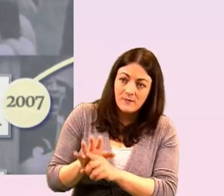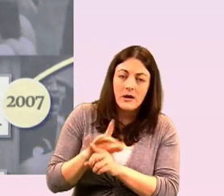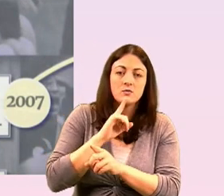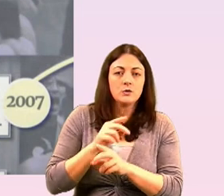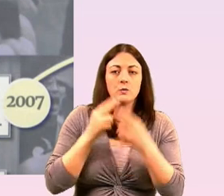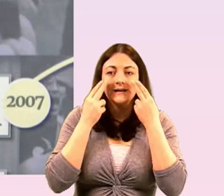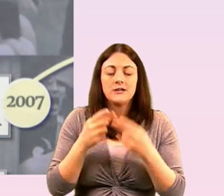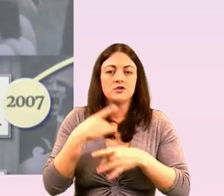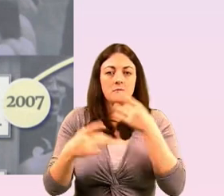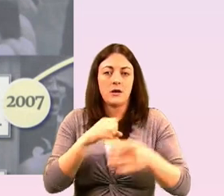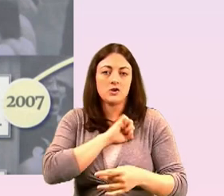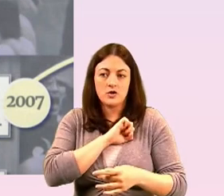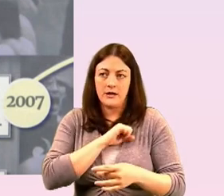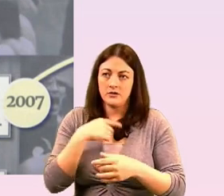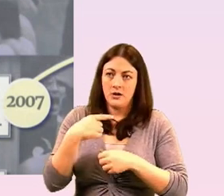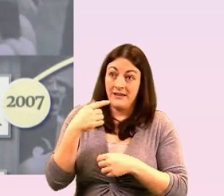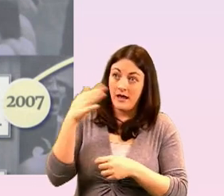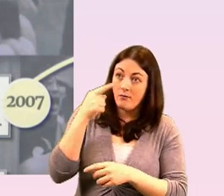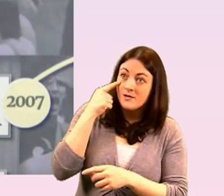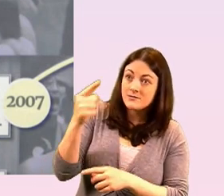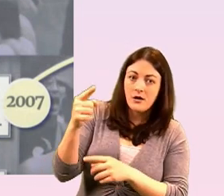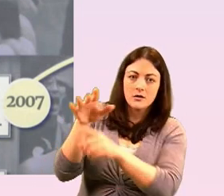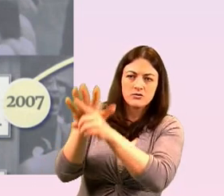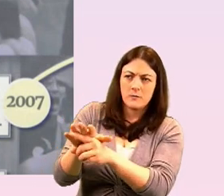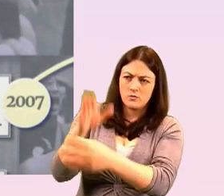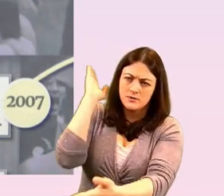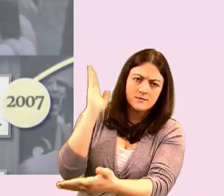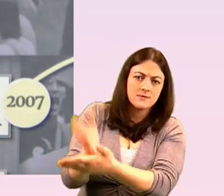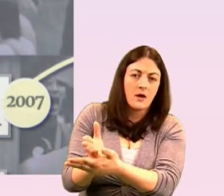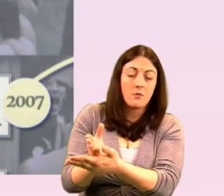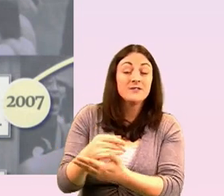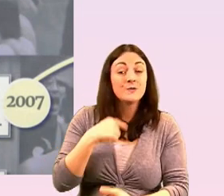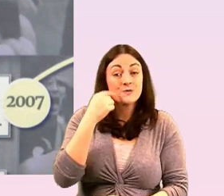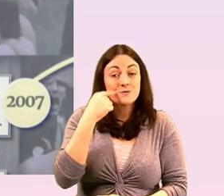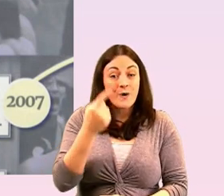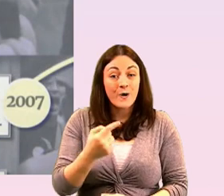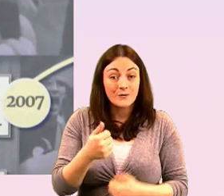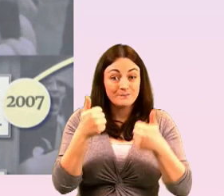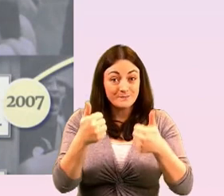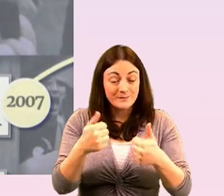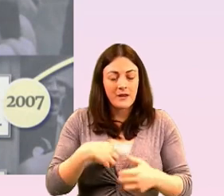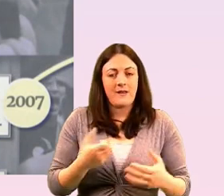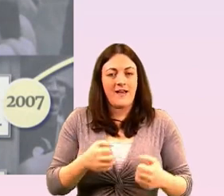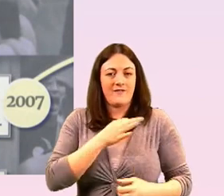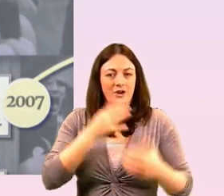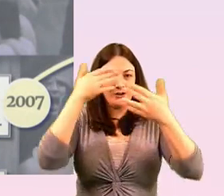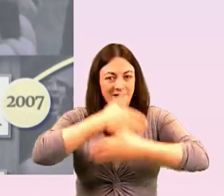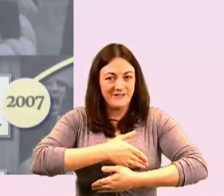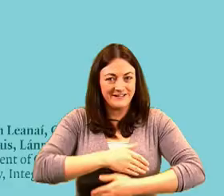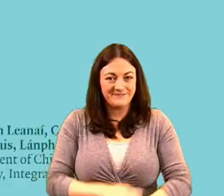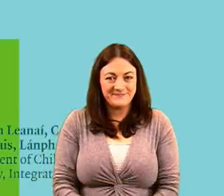to stop discrimination until tomorrow have a very good evening thank you very much broad hana